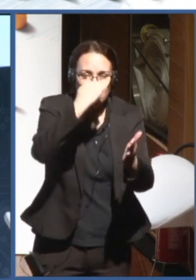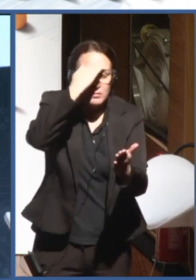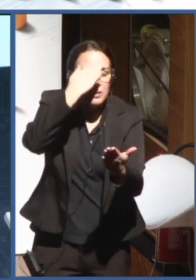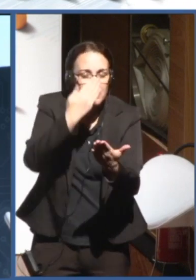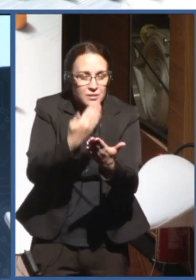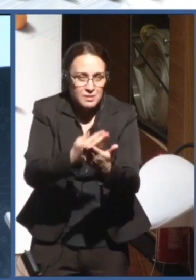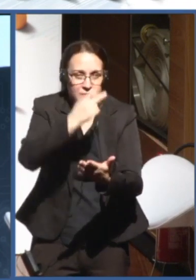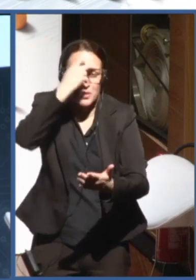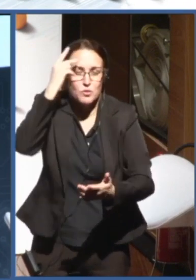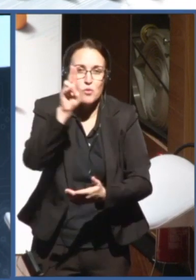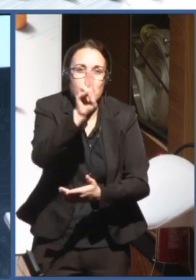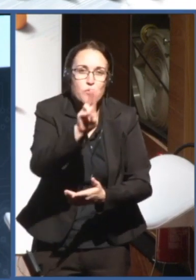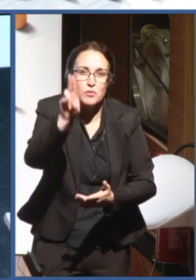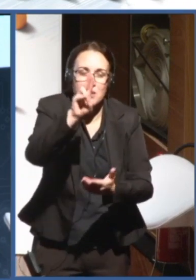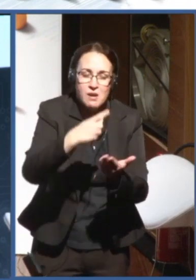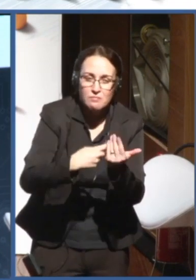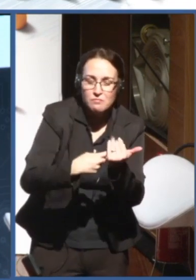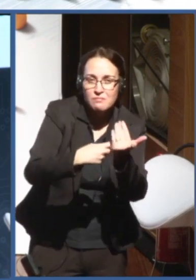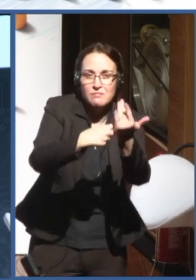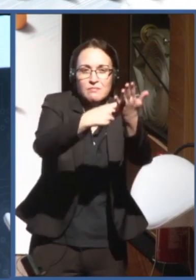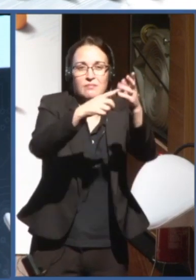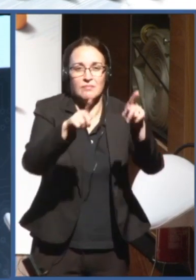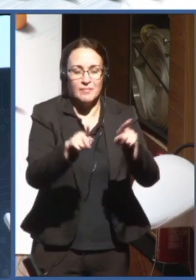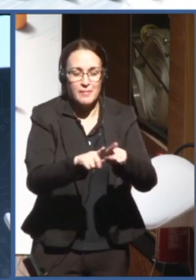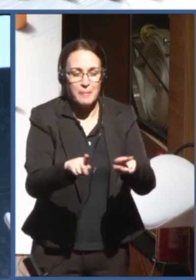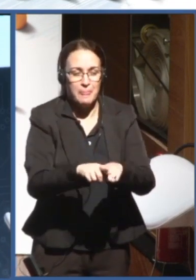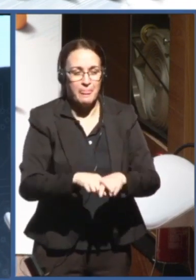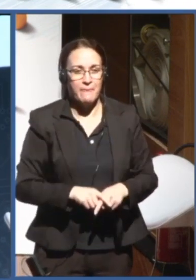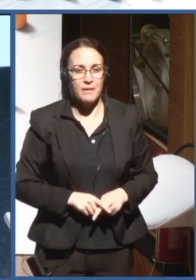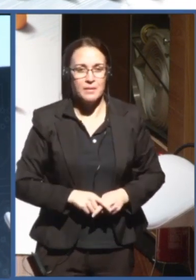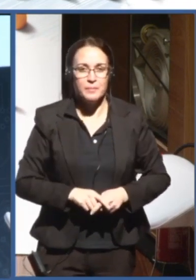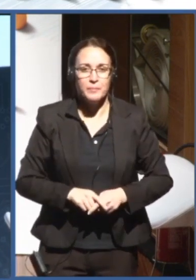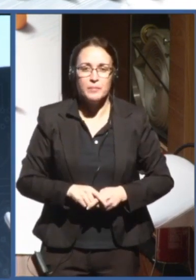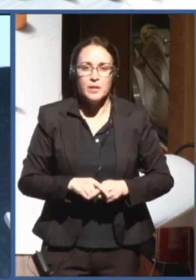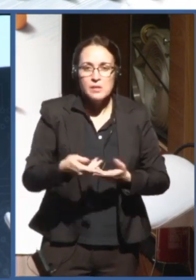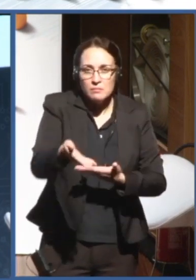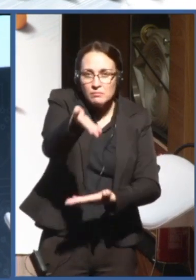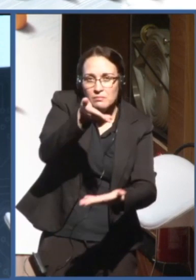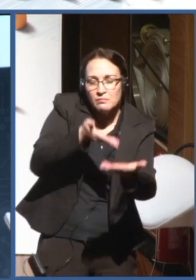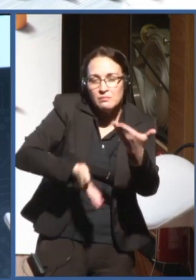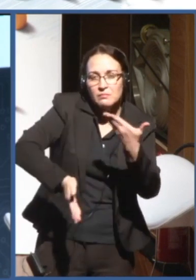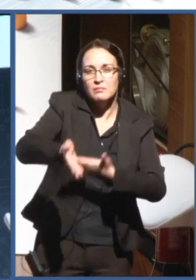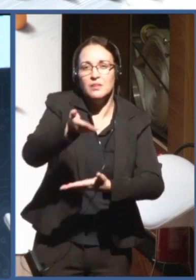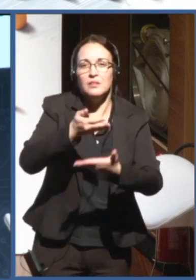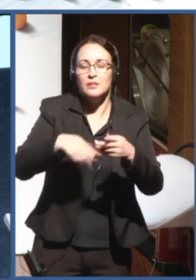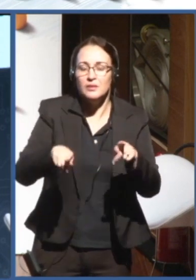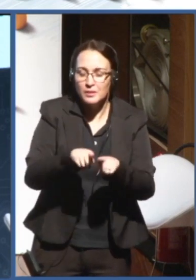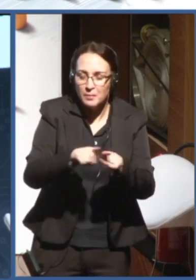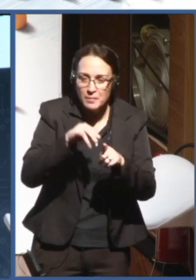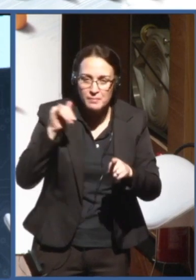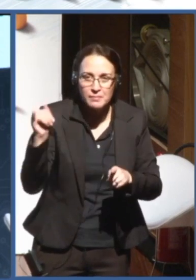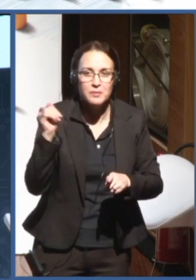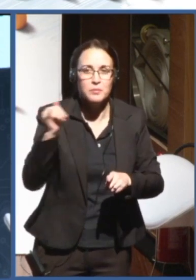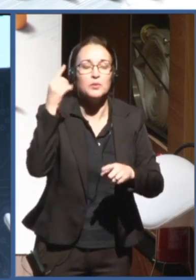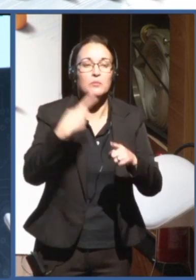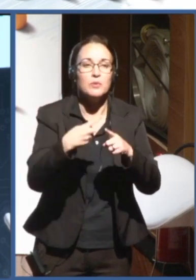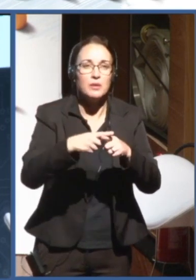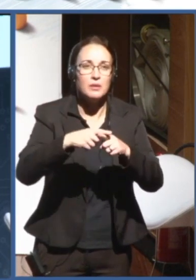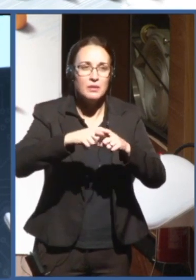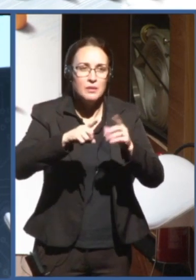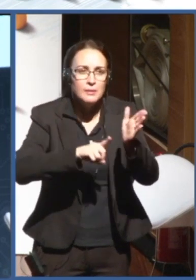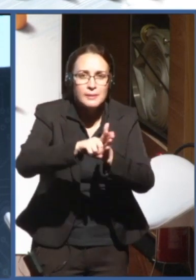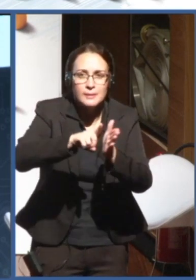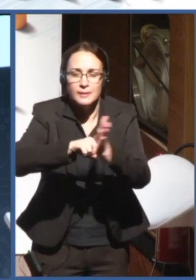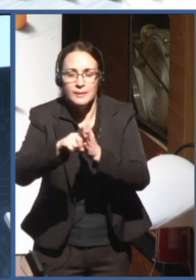perspective, we are very important to the international cooperation, because many of these issues transcend the borders, and we need an